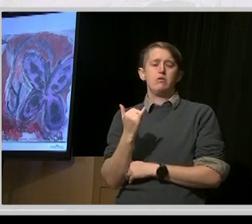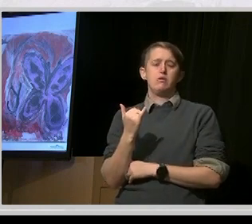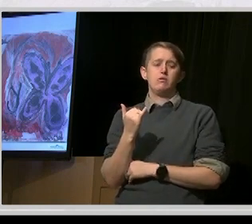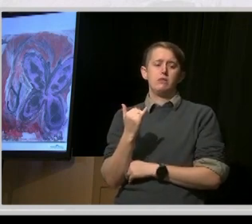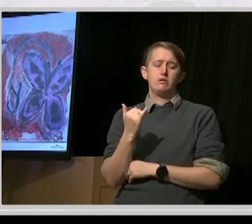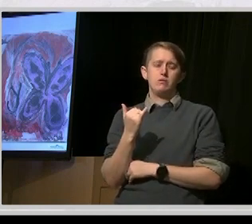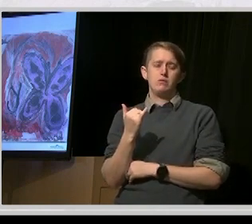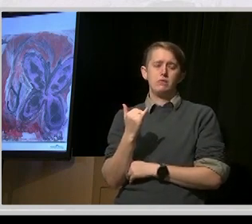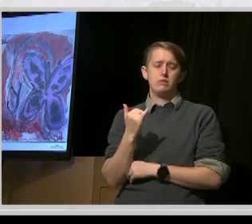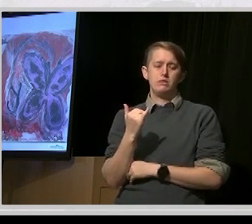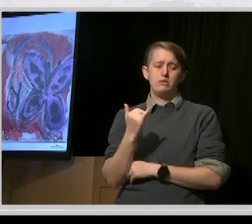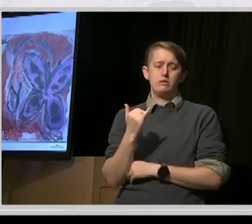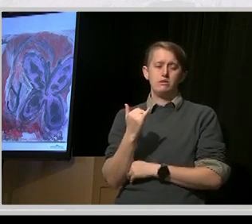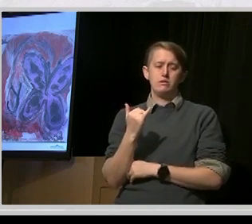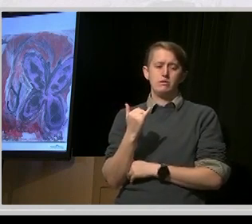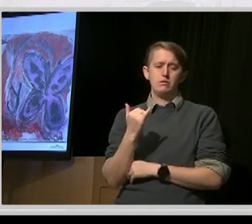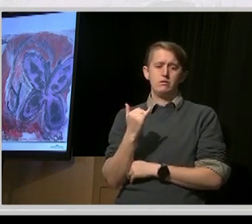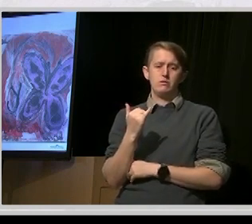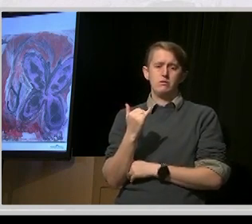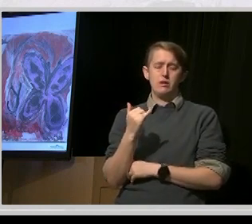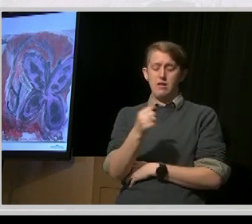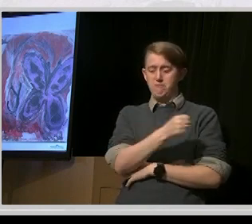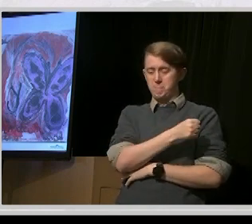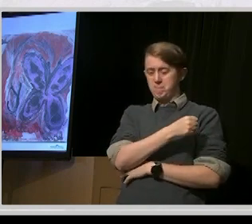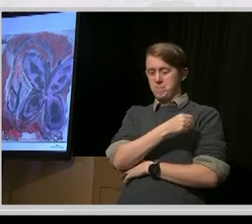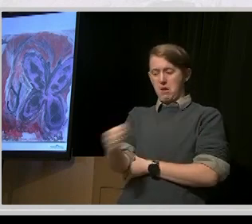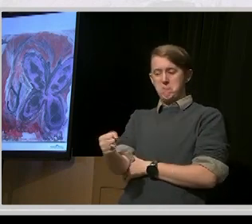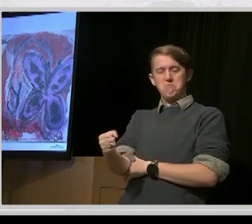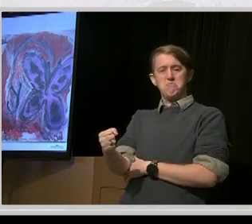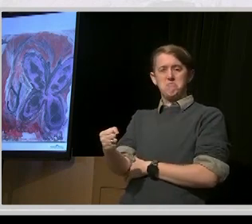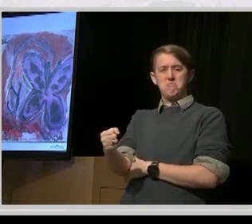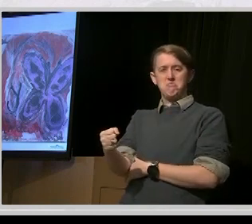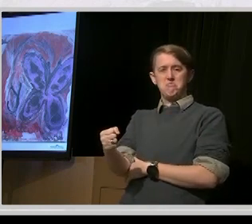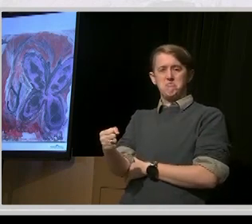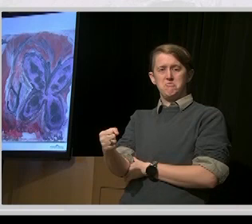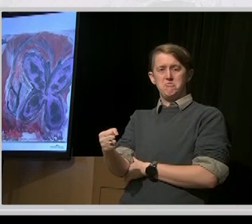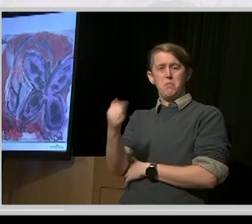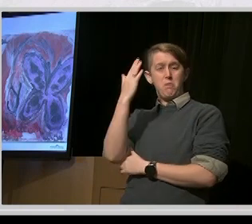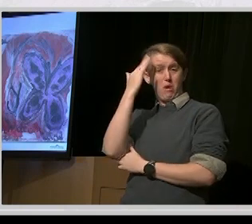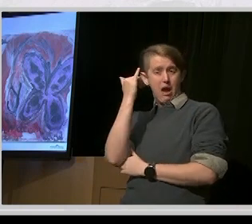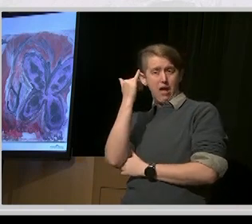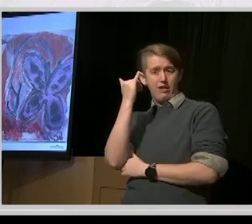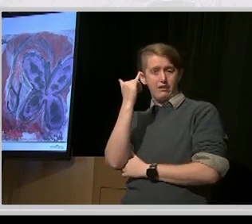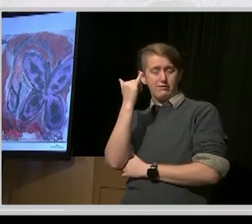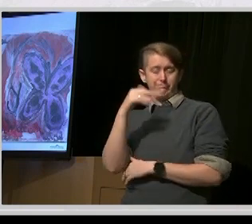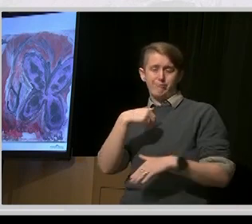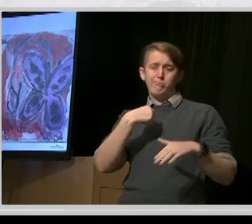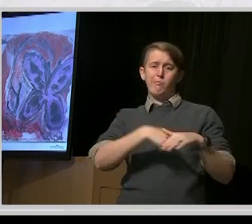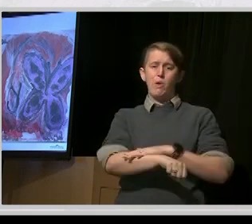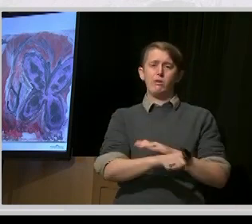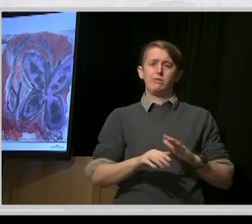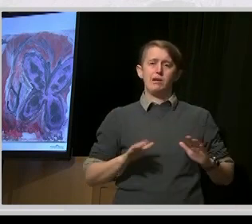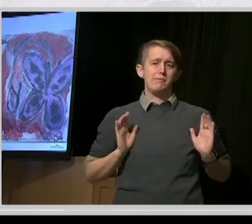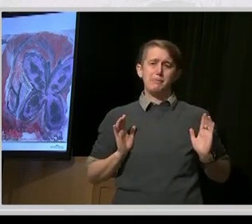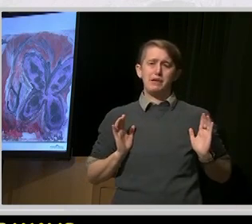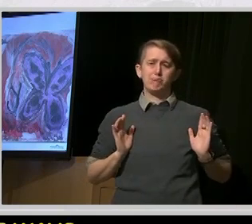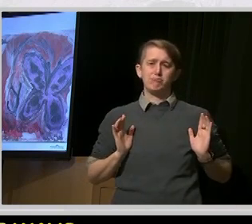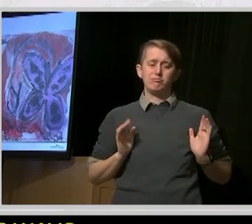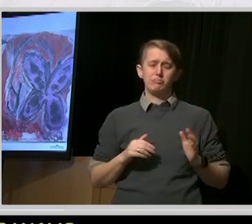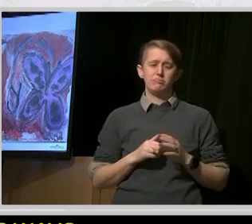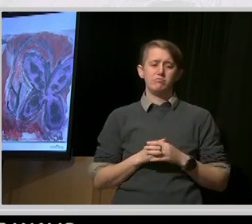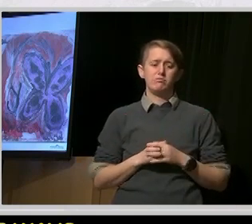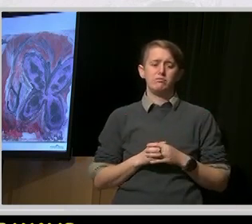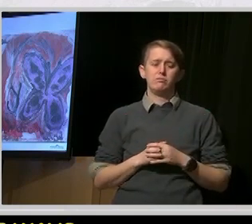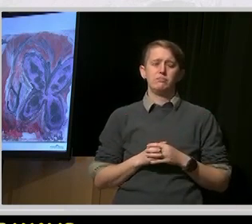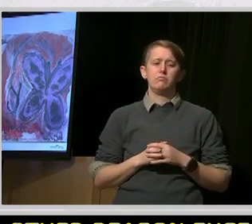for no other reason except they were born. And I want to say incarcerated is not the